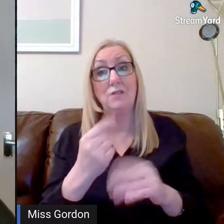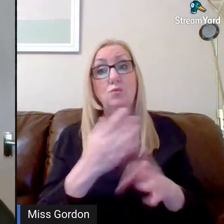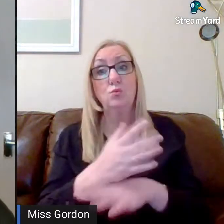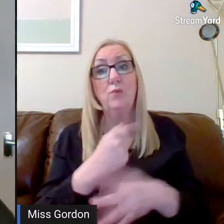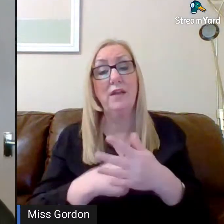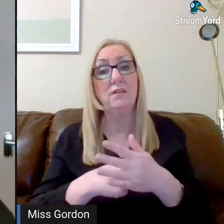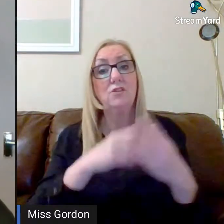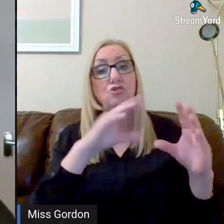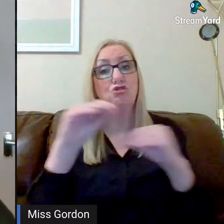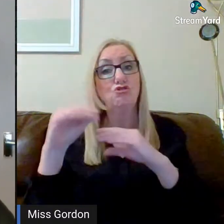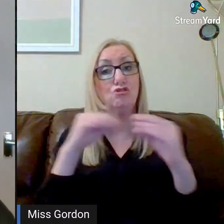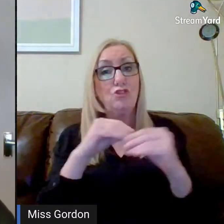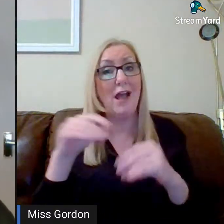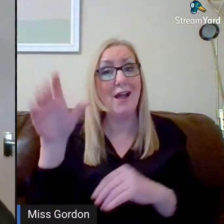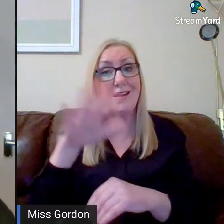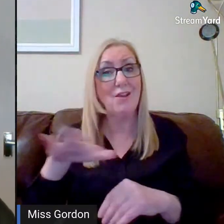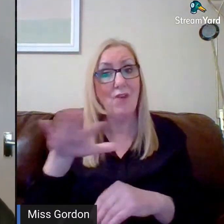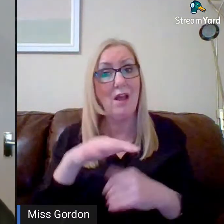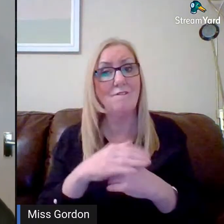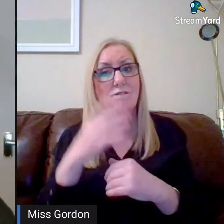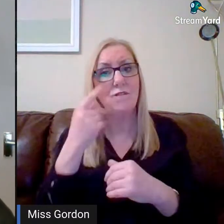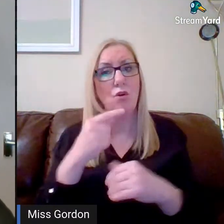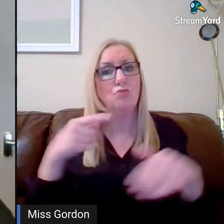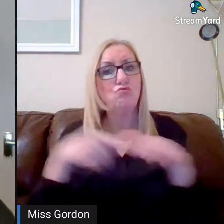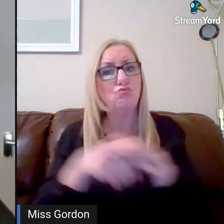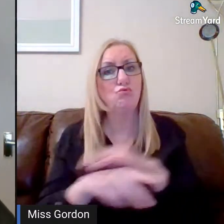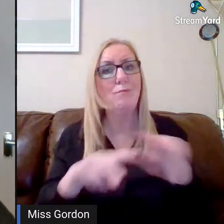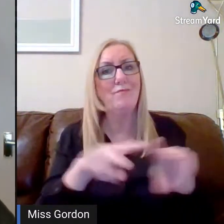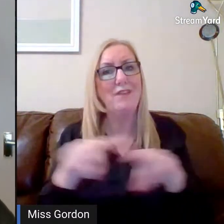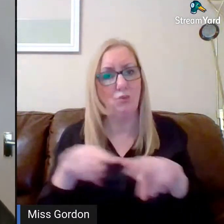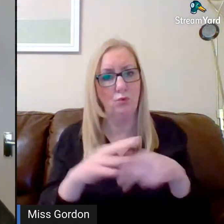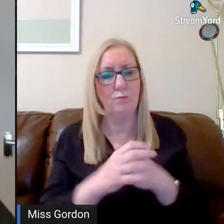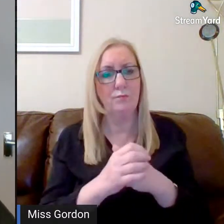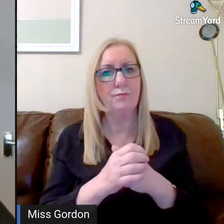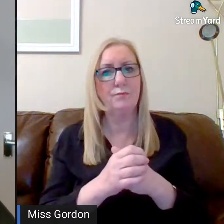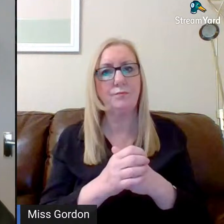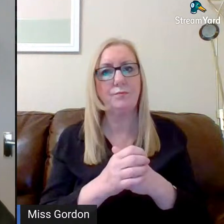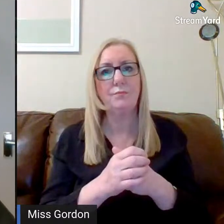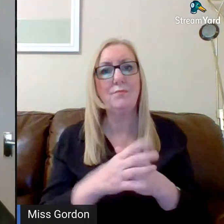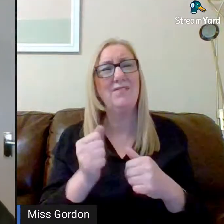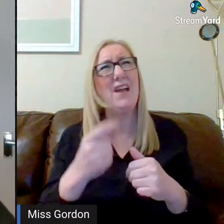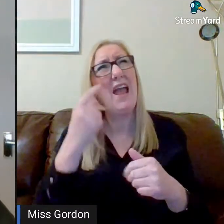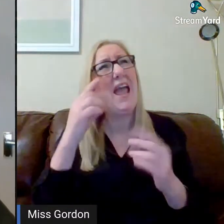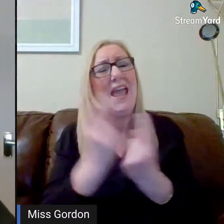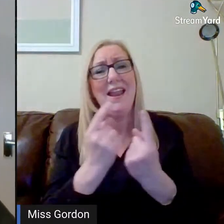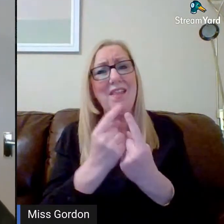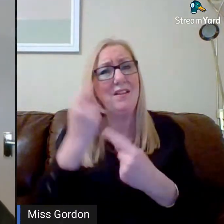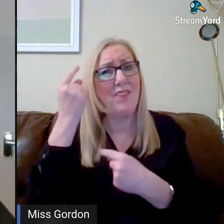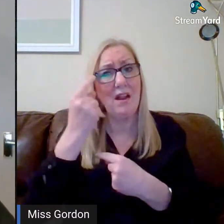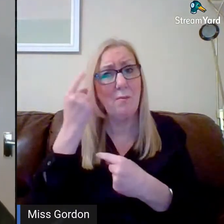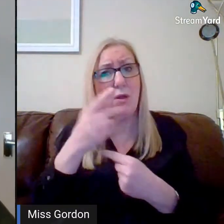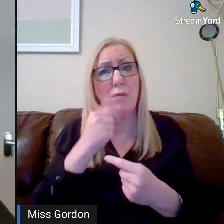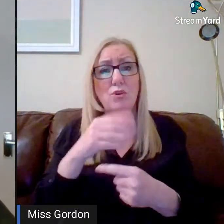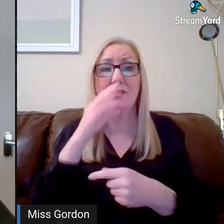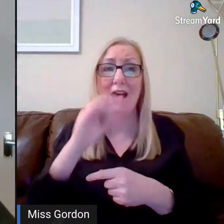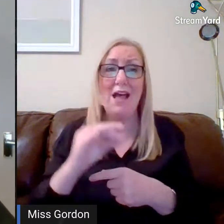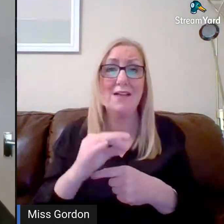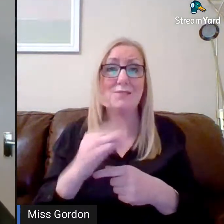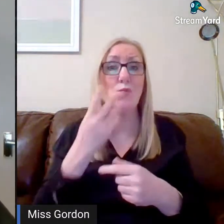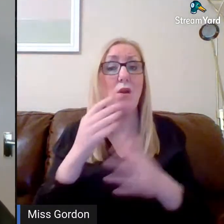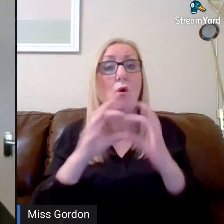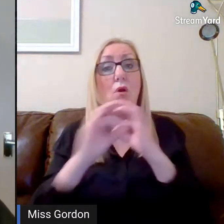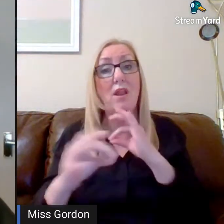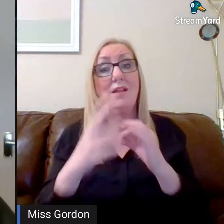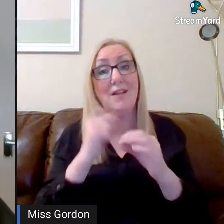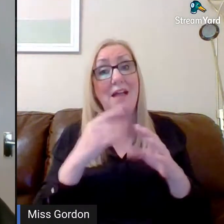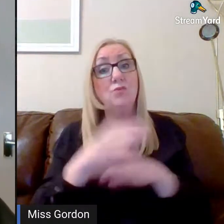for the YouTube video. And that way, we can address them. So if there is anything you're thinking about, anything you want to ask, well, we're online just now. You can